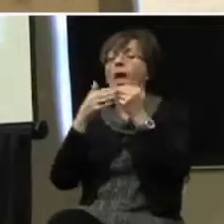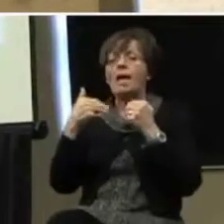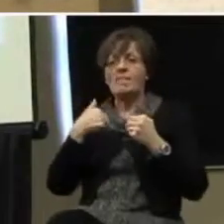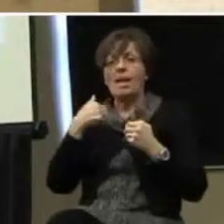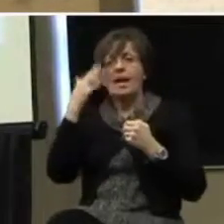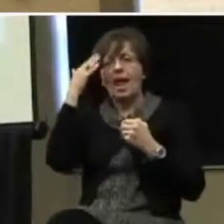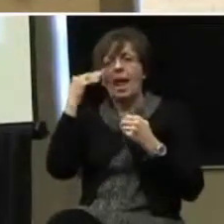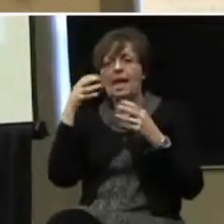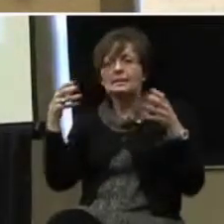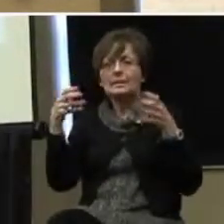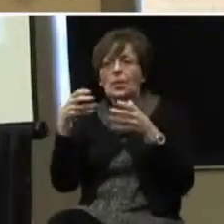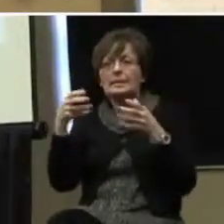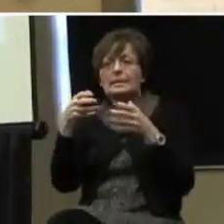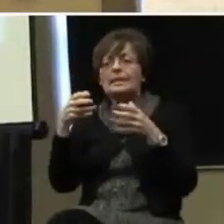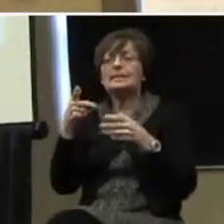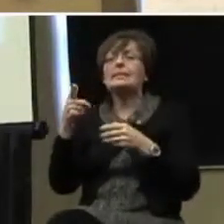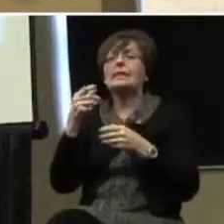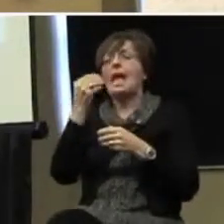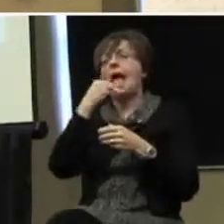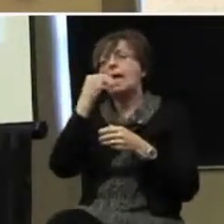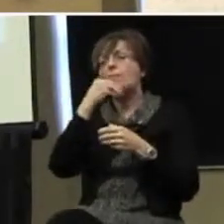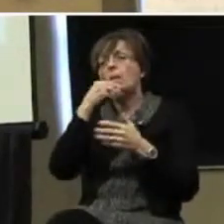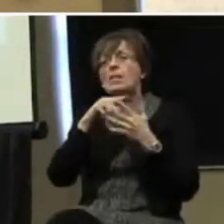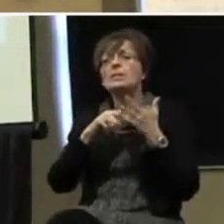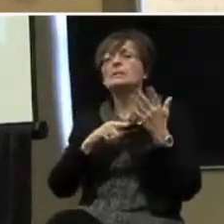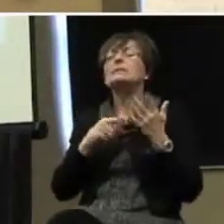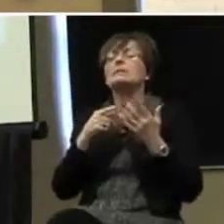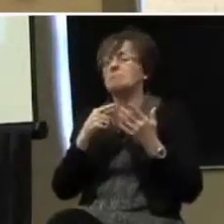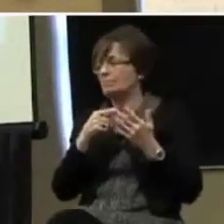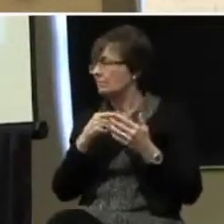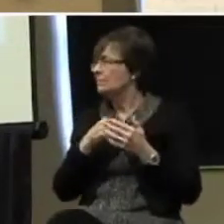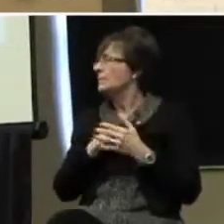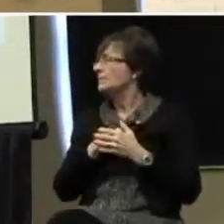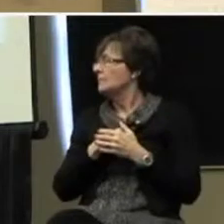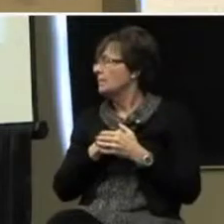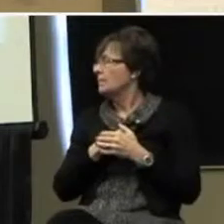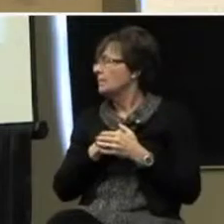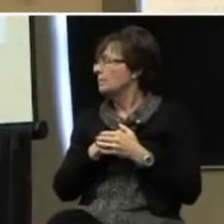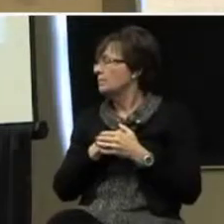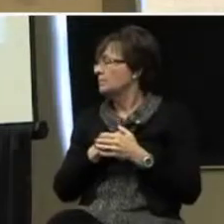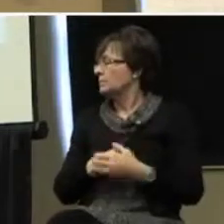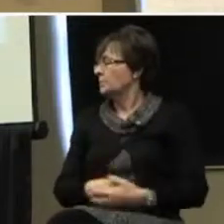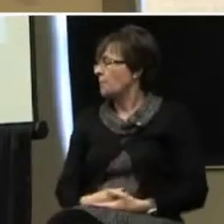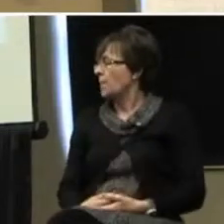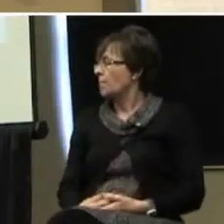squeezes, I've done edibles, but things that I have a little bit more control over.